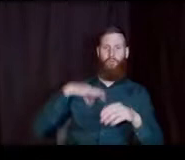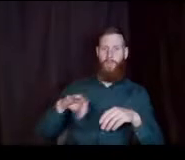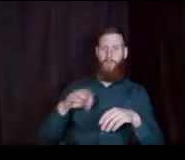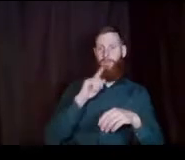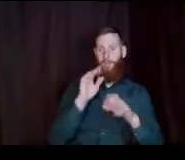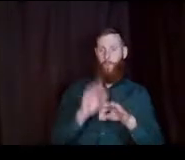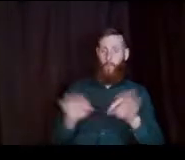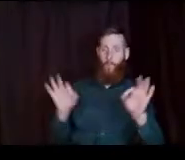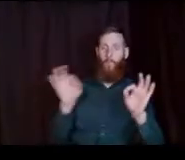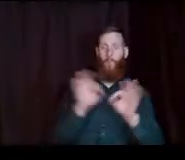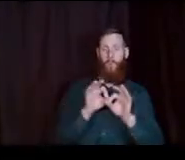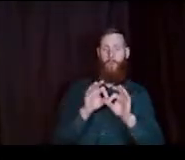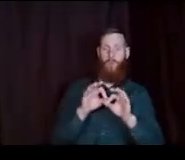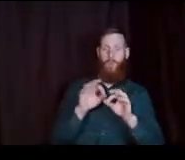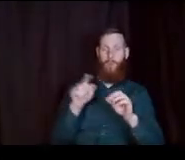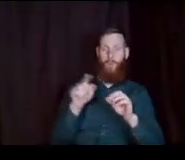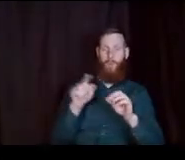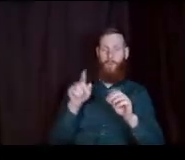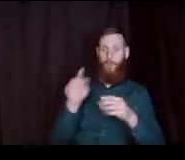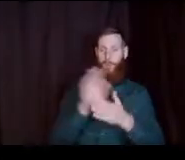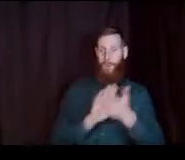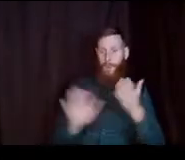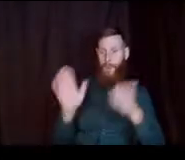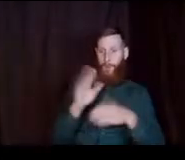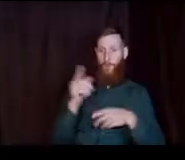when you go to college and you have a transcript already.